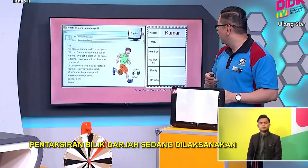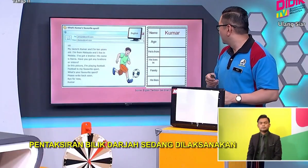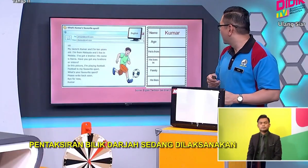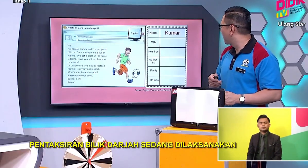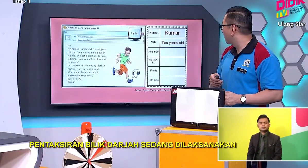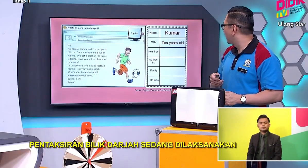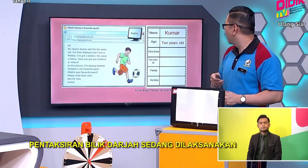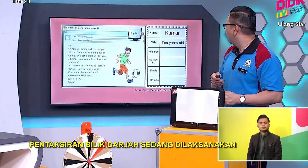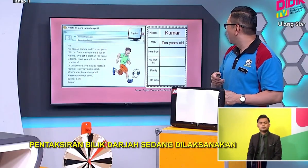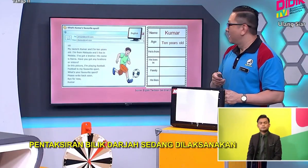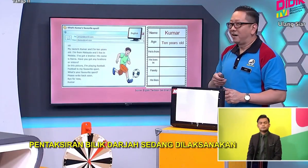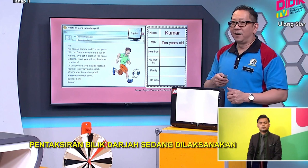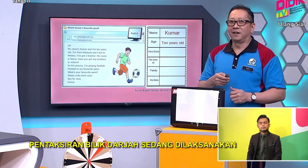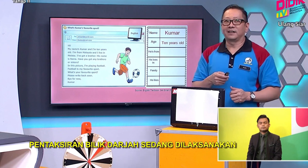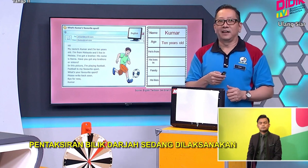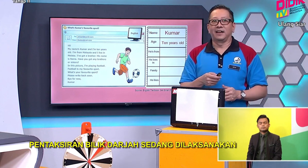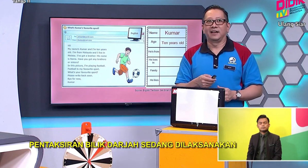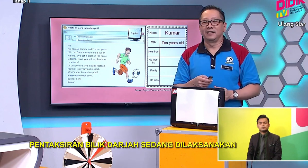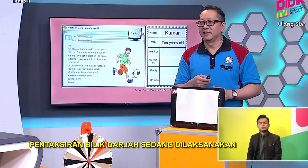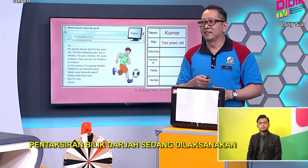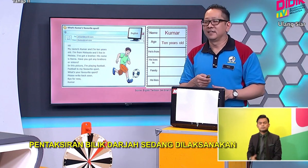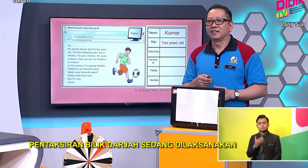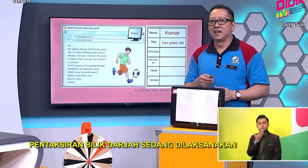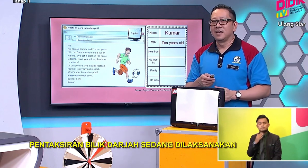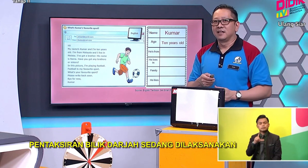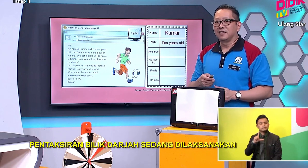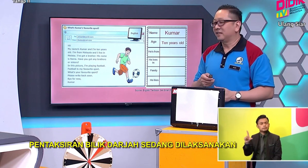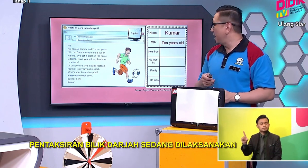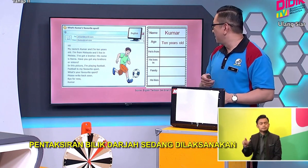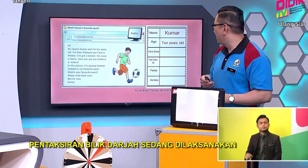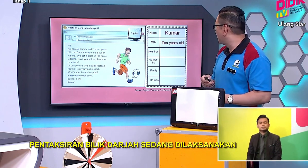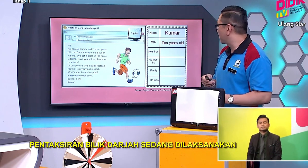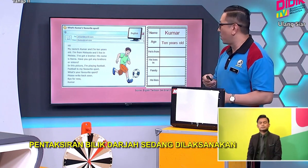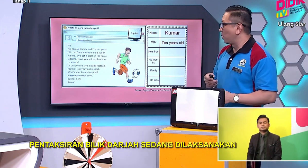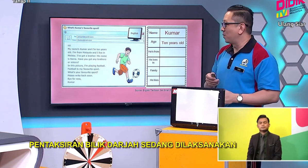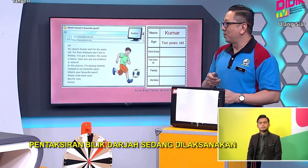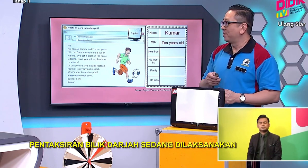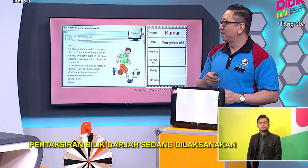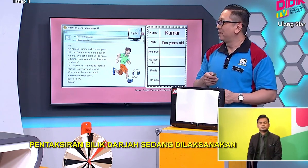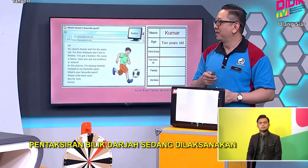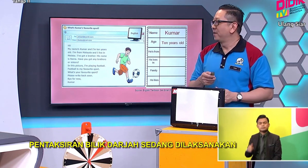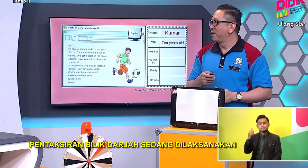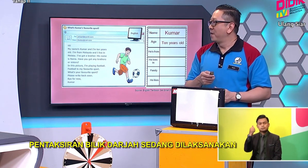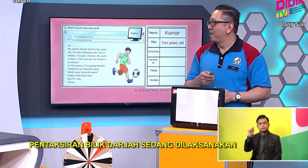One Okay 10 years old.